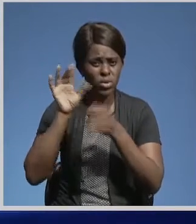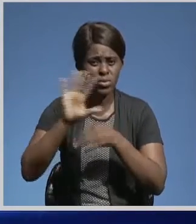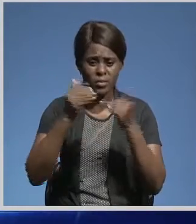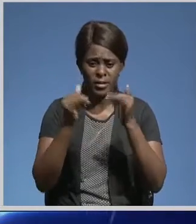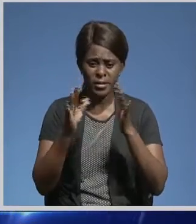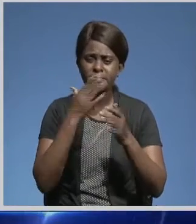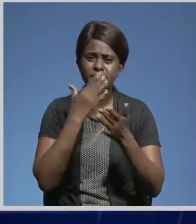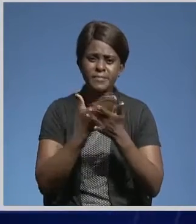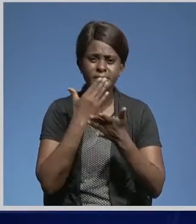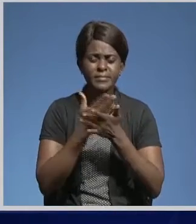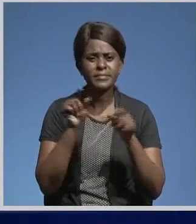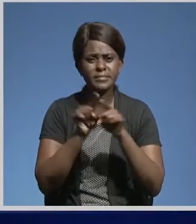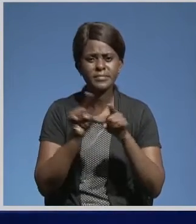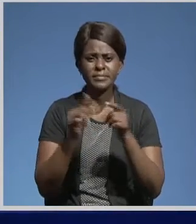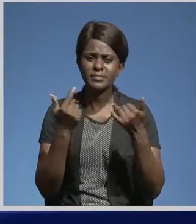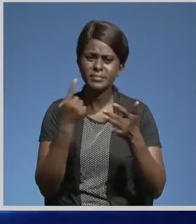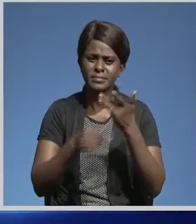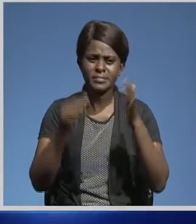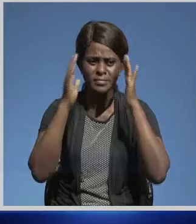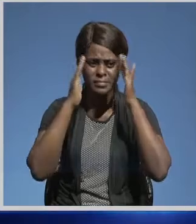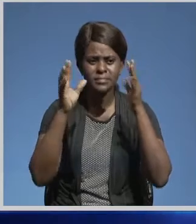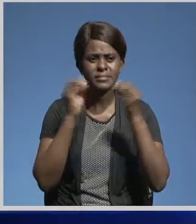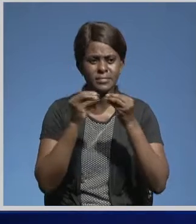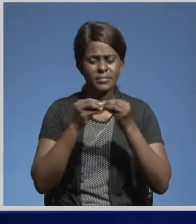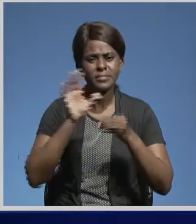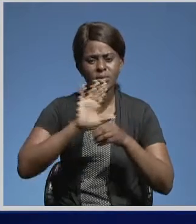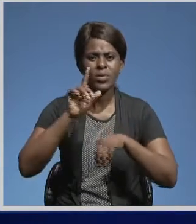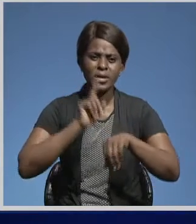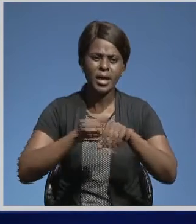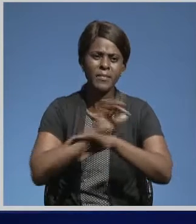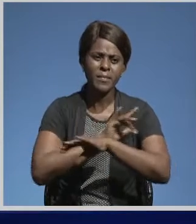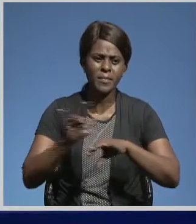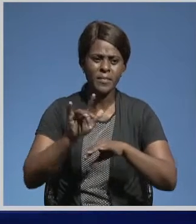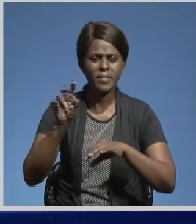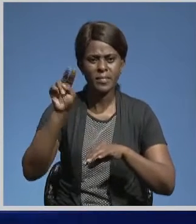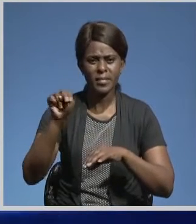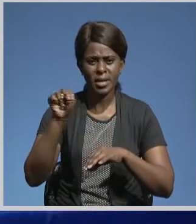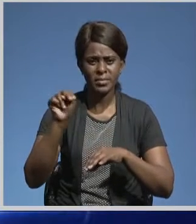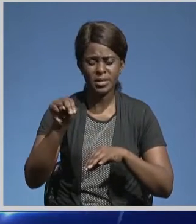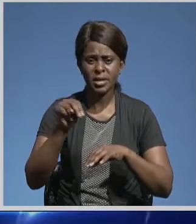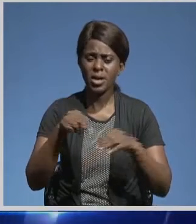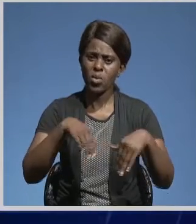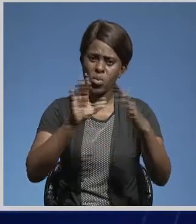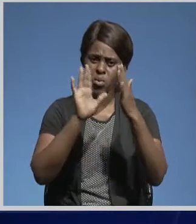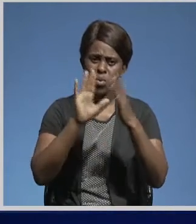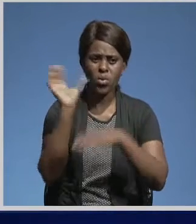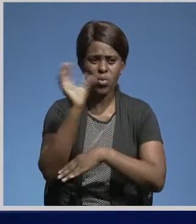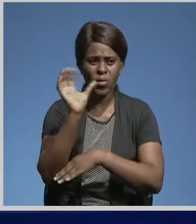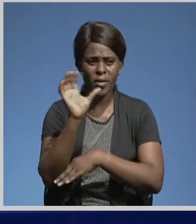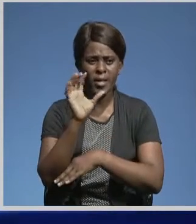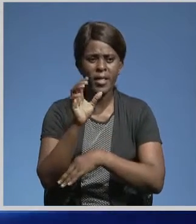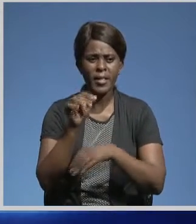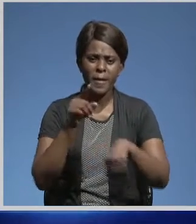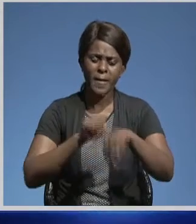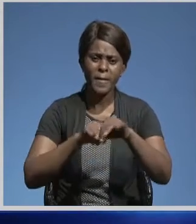well in coming fixtures and urged them to remain focused during his absence. NAPSA Stars face Forest Rangers in a midweek fixture.